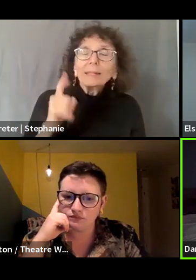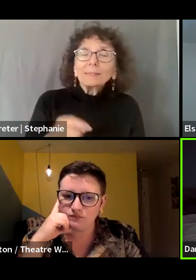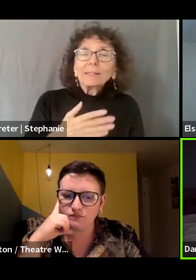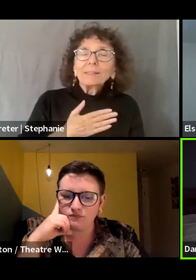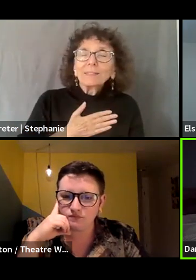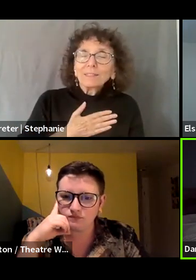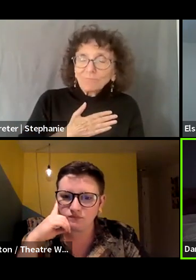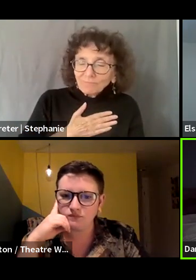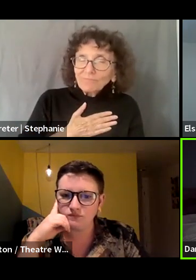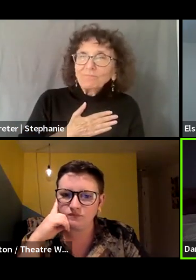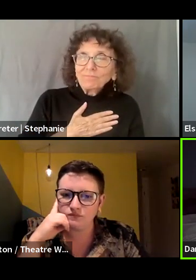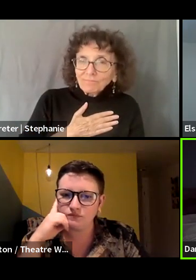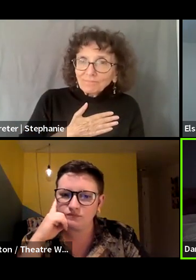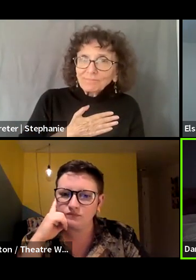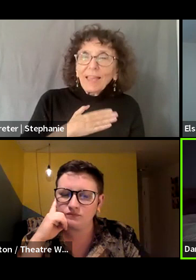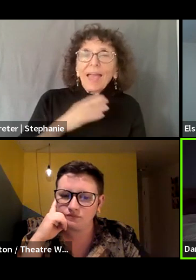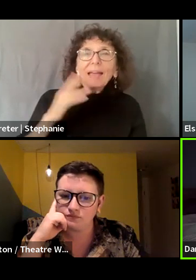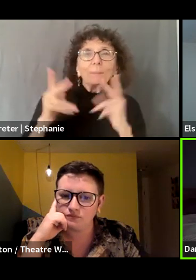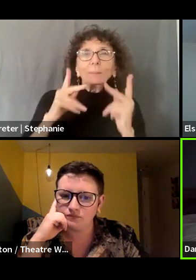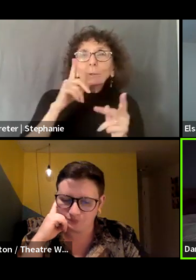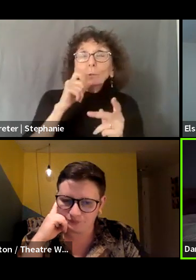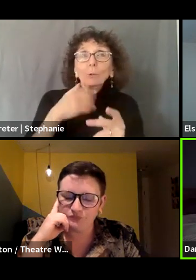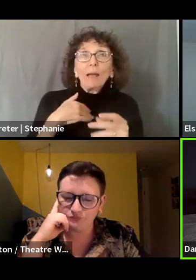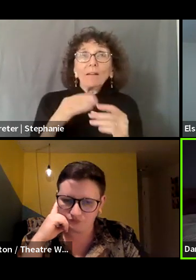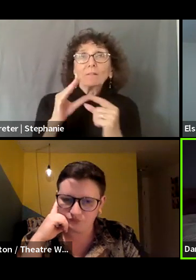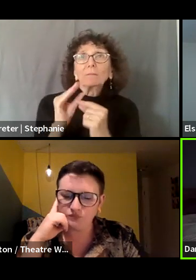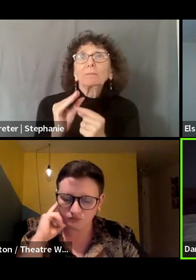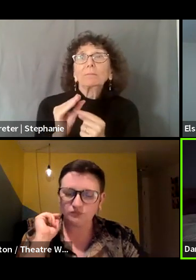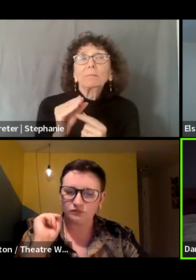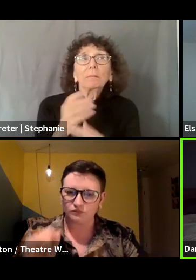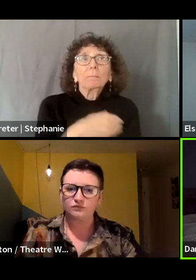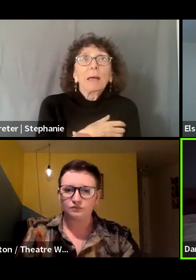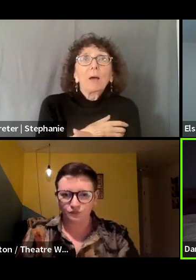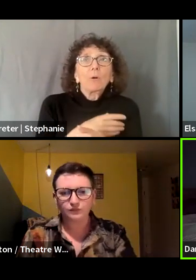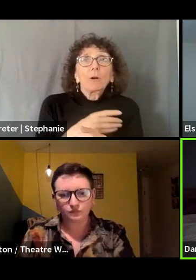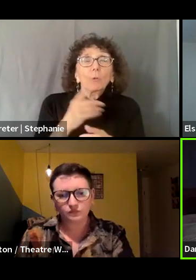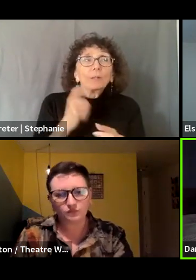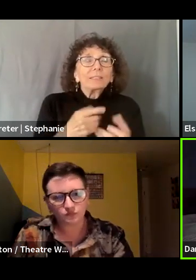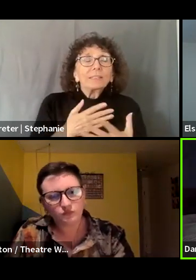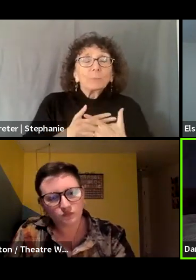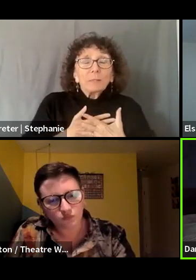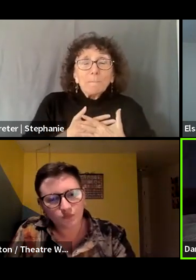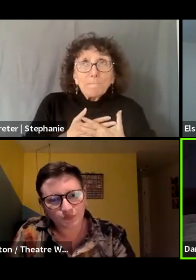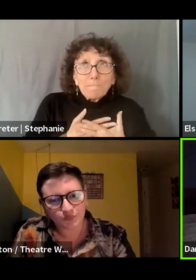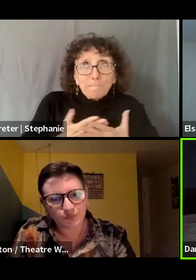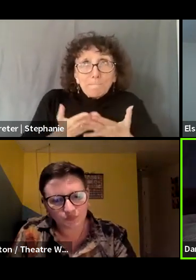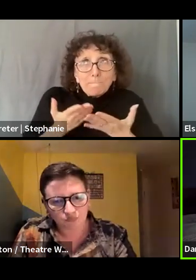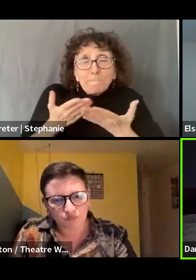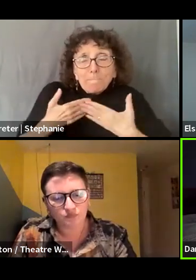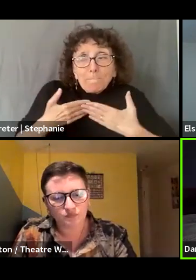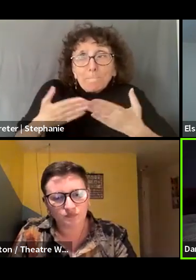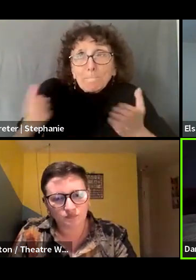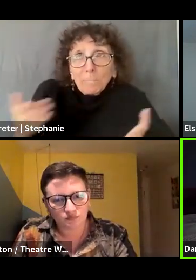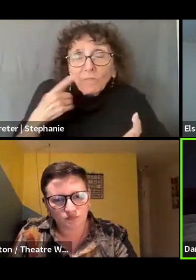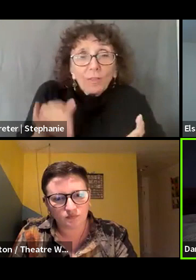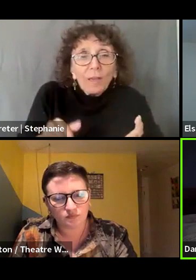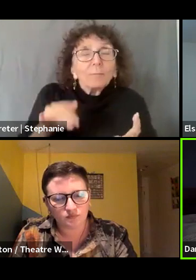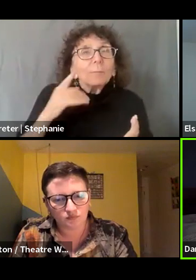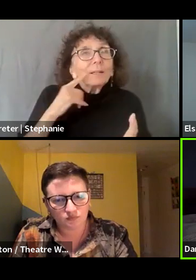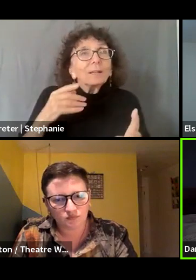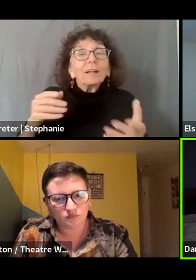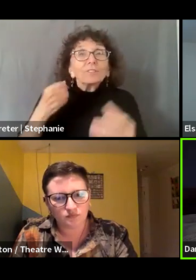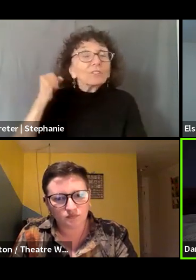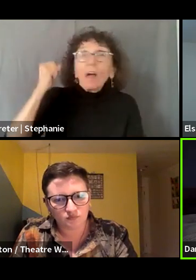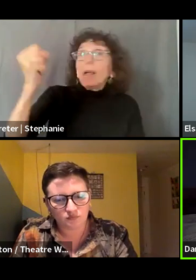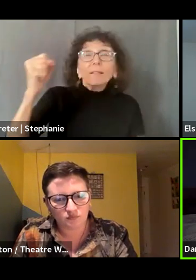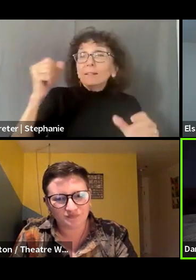who ultimately have the least amount of power in these processes. Right. But like just inviting that like solidarity means like